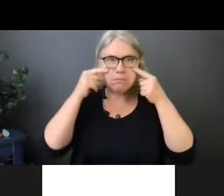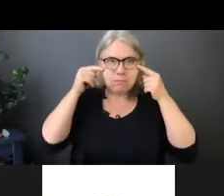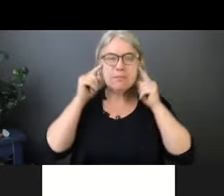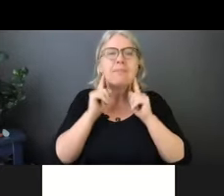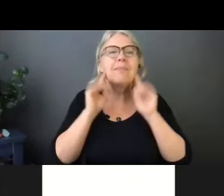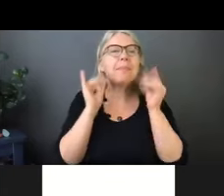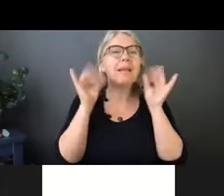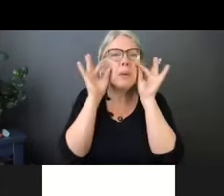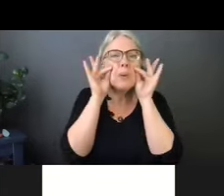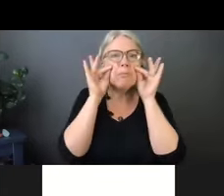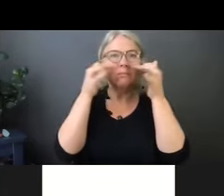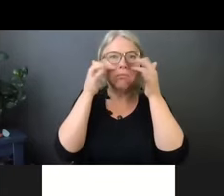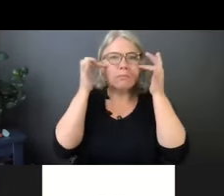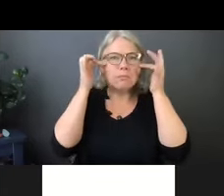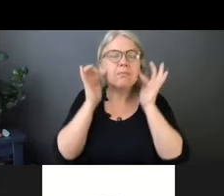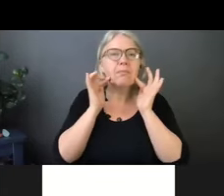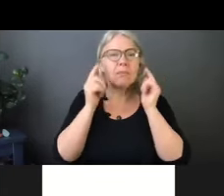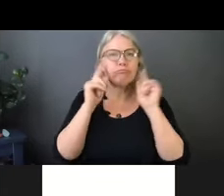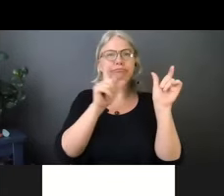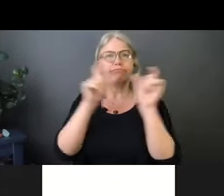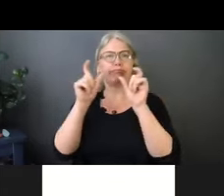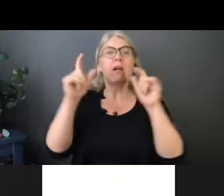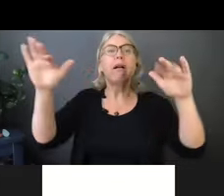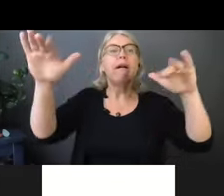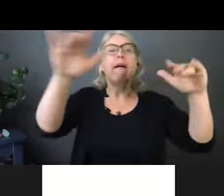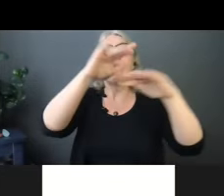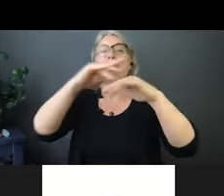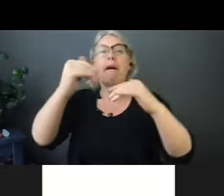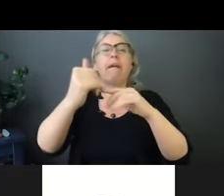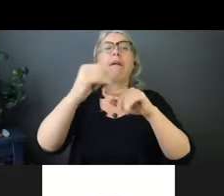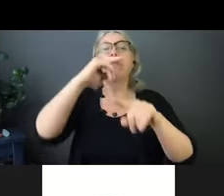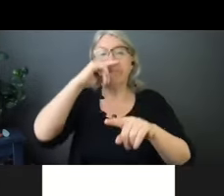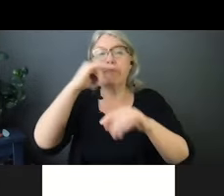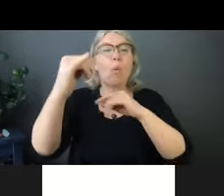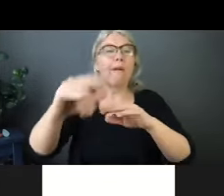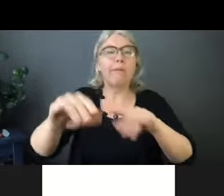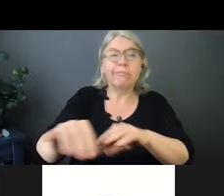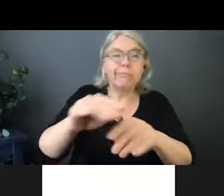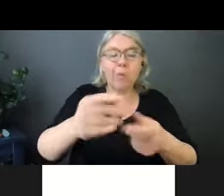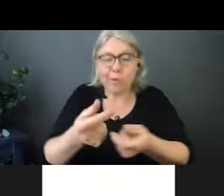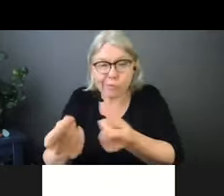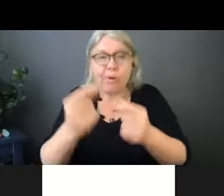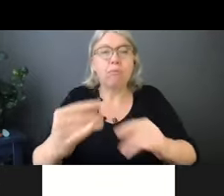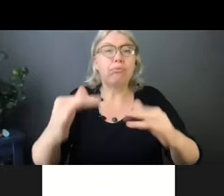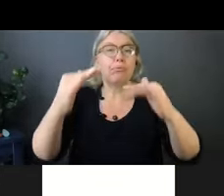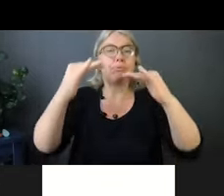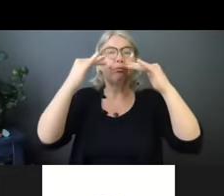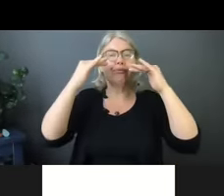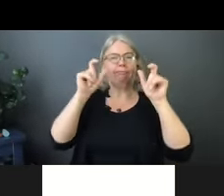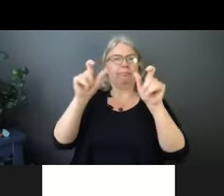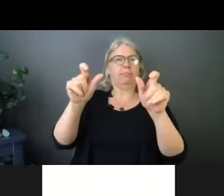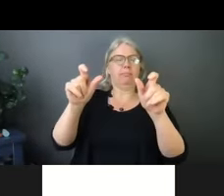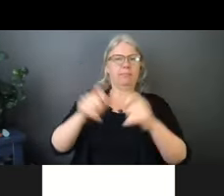will get inside of, of that mask from an aerosol generation medical procedure. So I would not be, especially if I'm